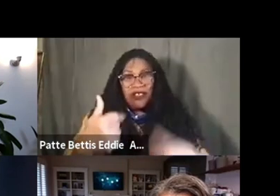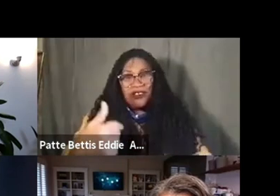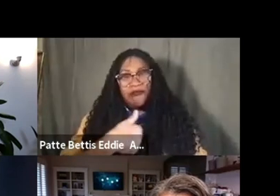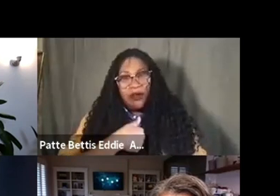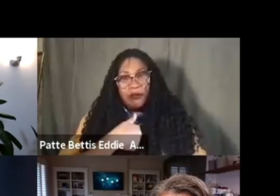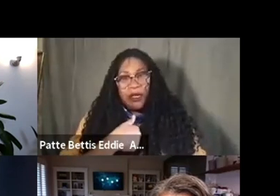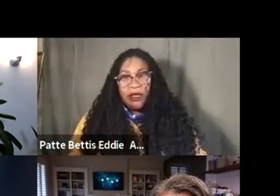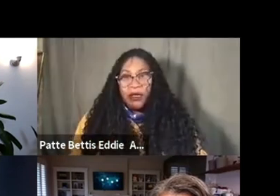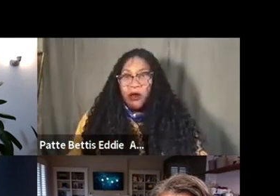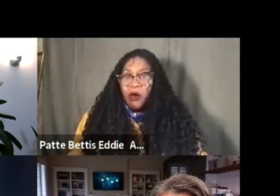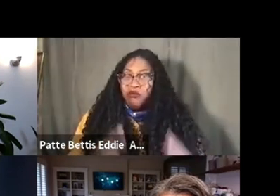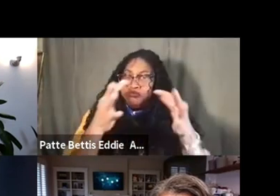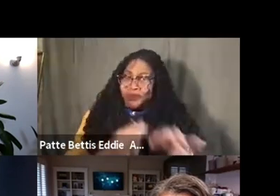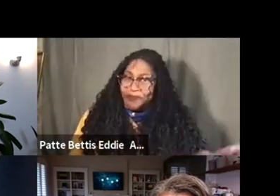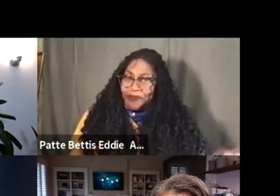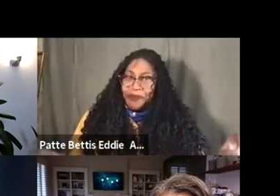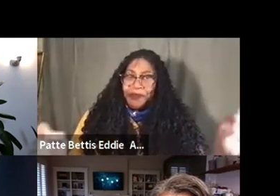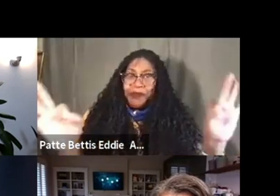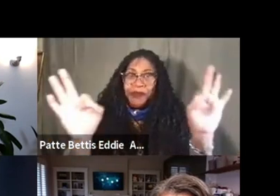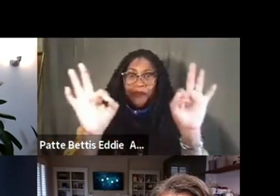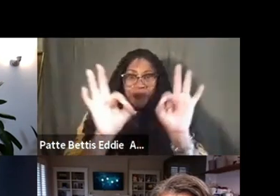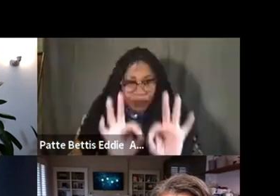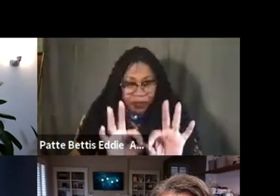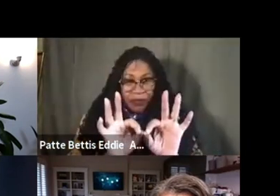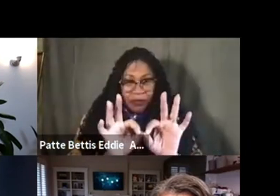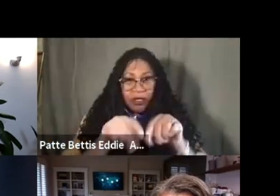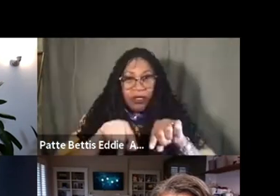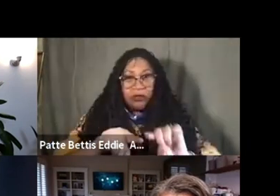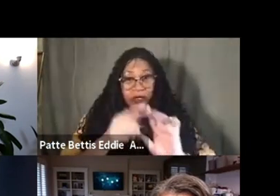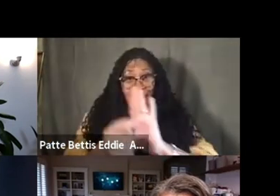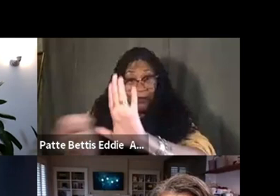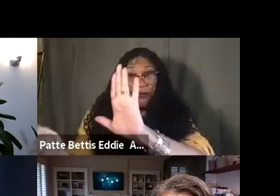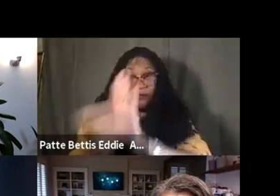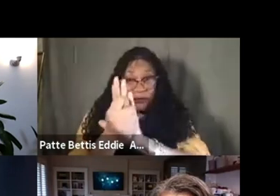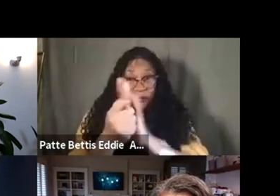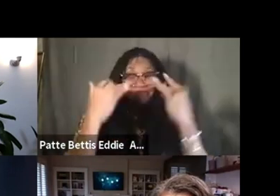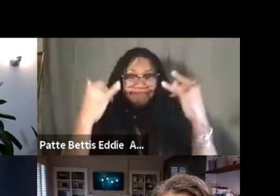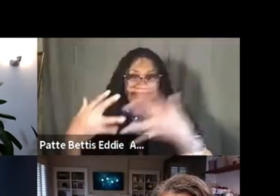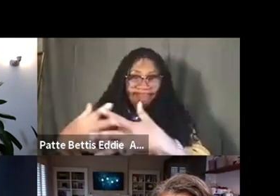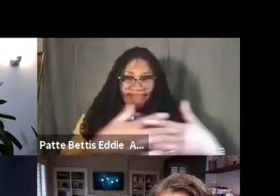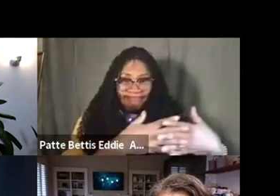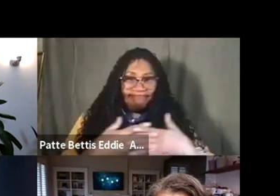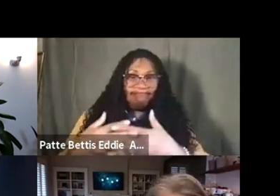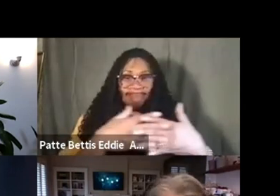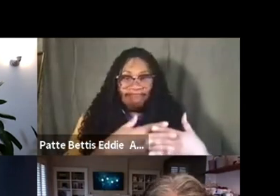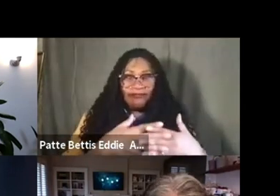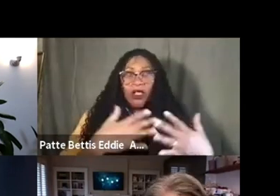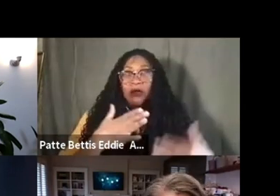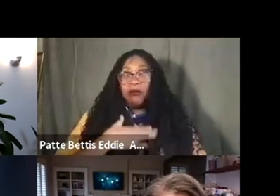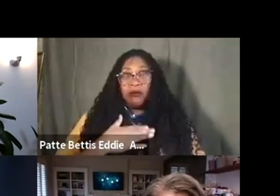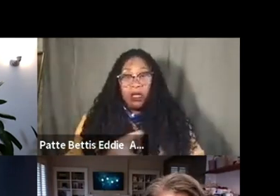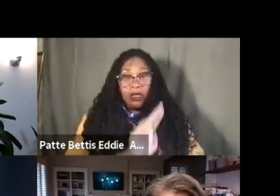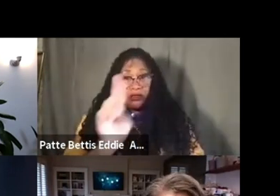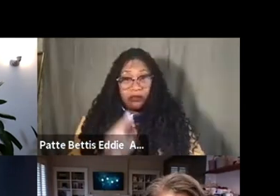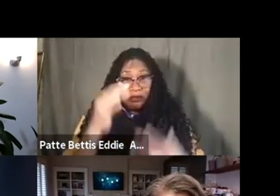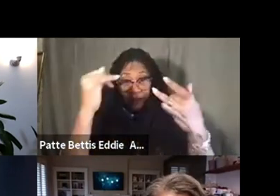is very, very important really at this critical time in our country. Um, I've been doing with my practice, I've